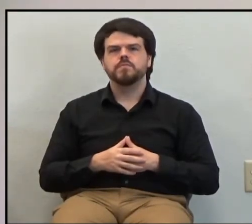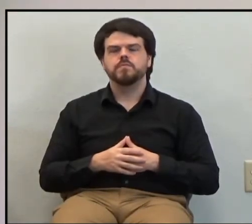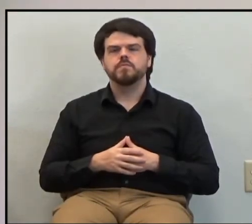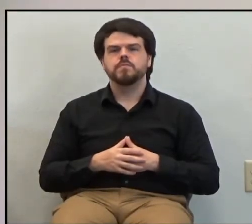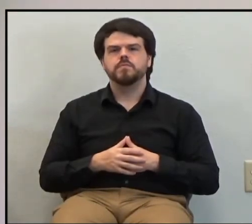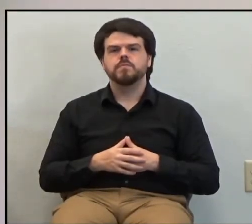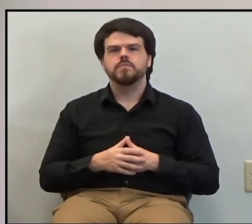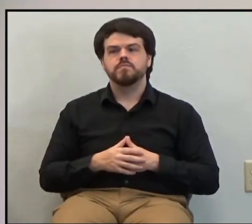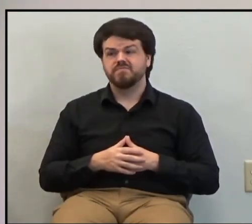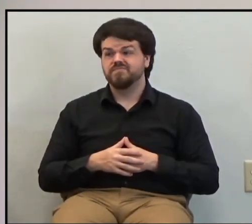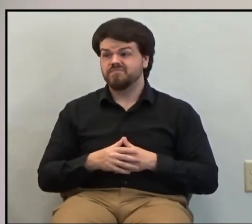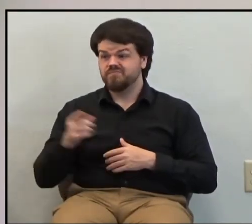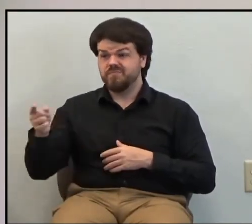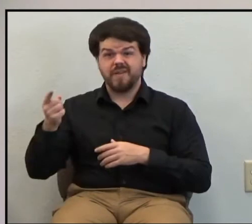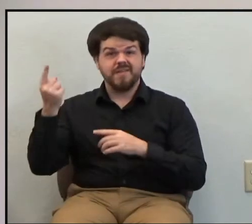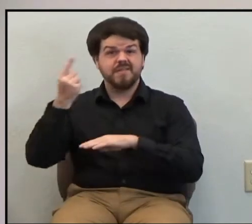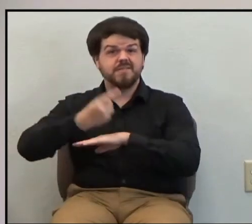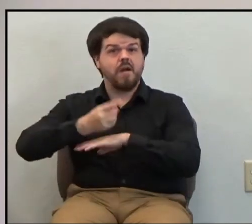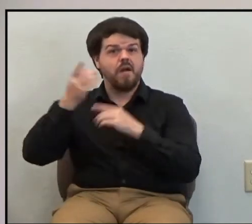There is a judgment day coming.